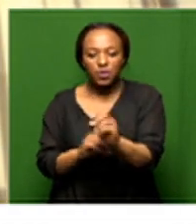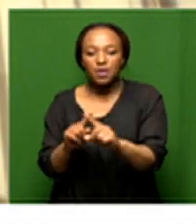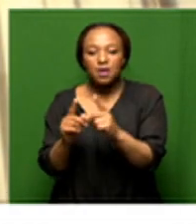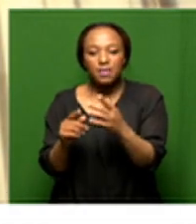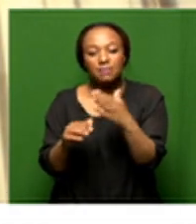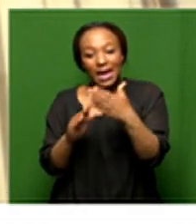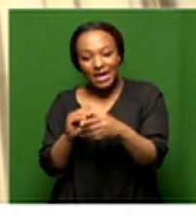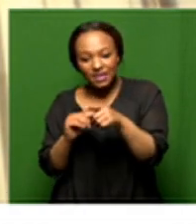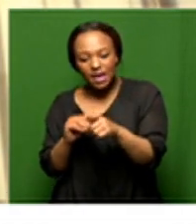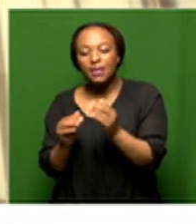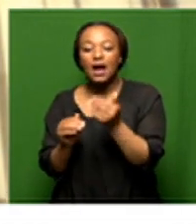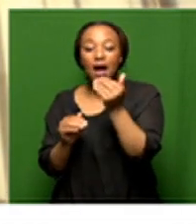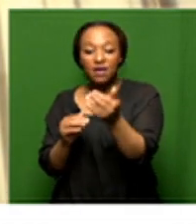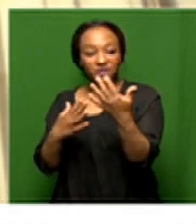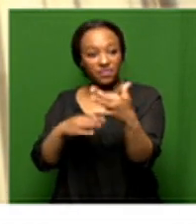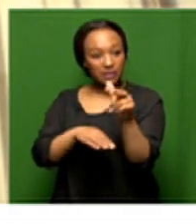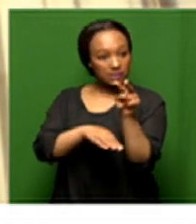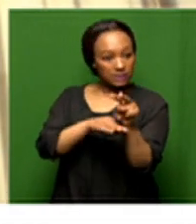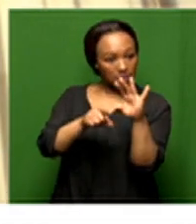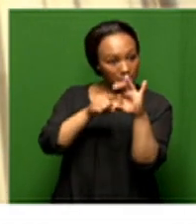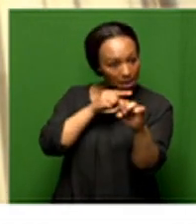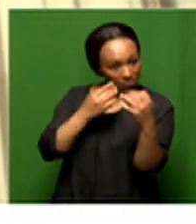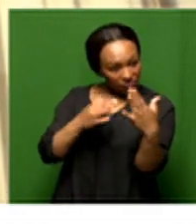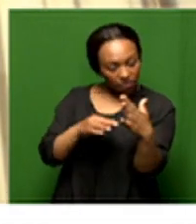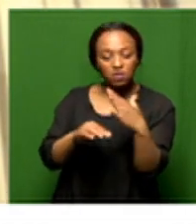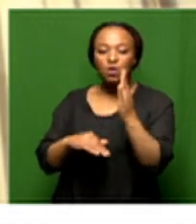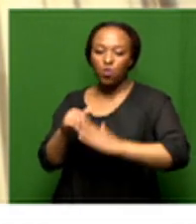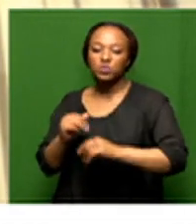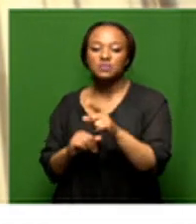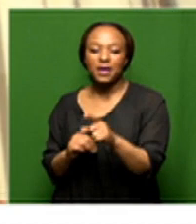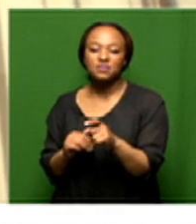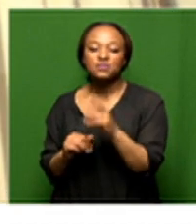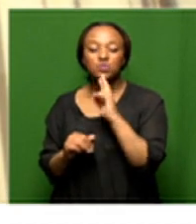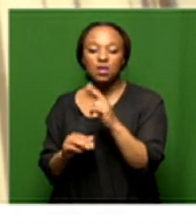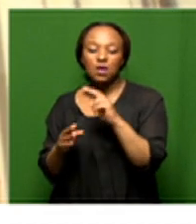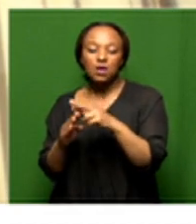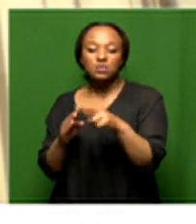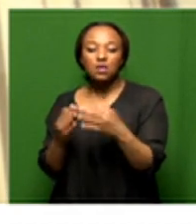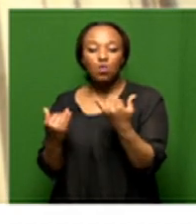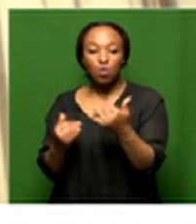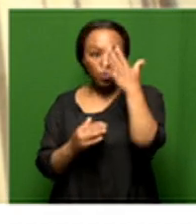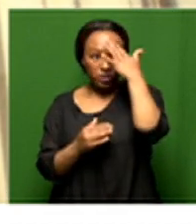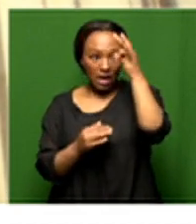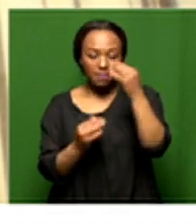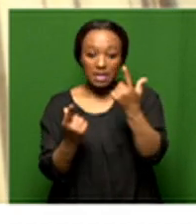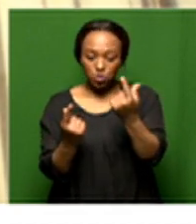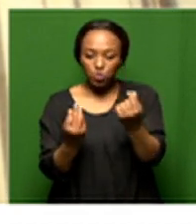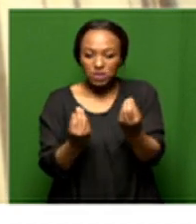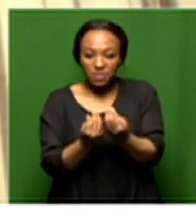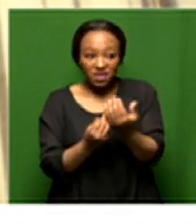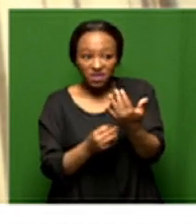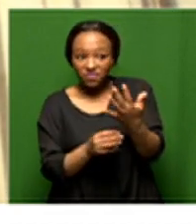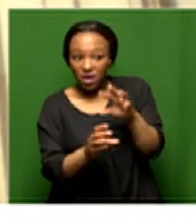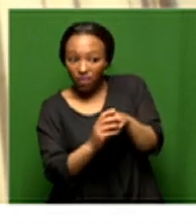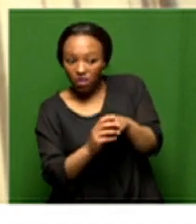there there has to be consequent management and then we must see the results so you must see that the state is acting those that are found at fault